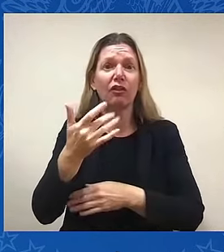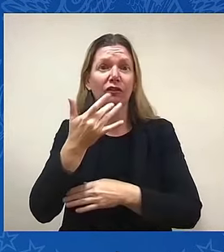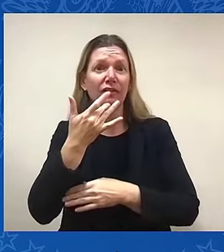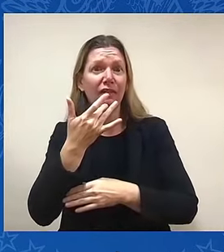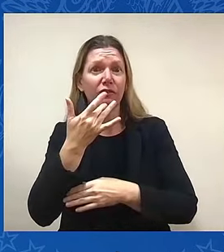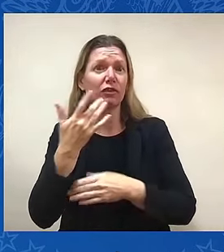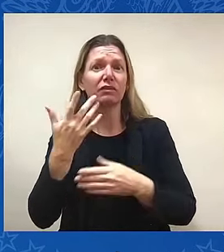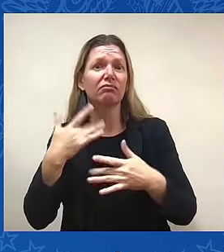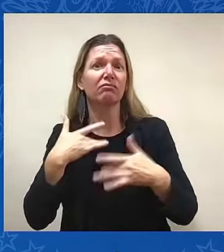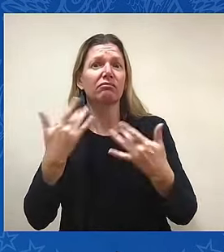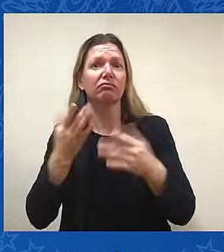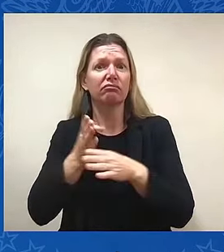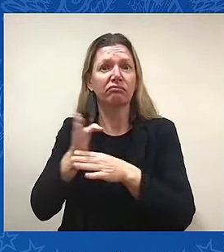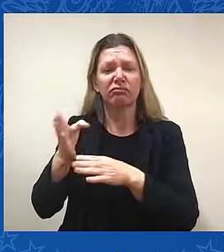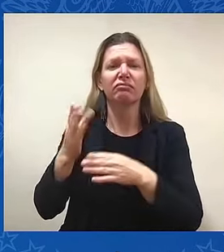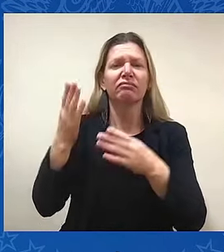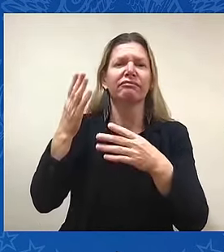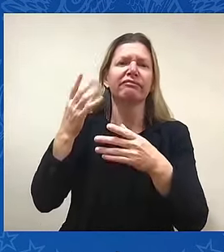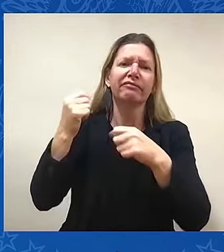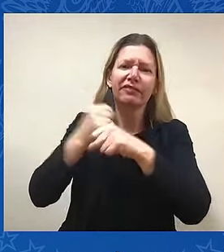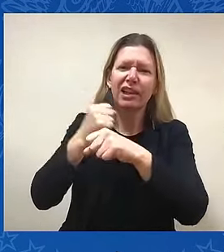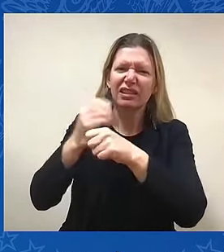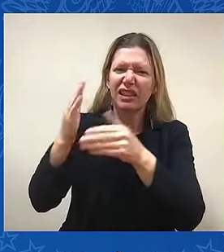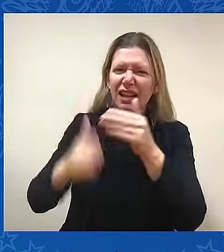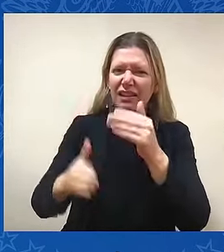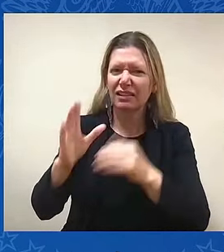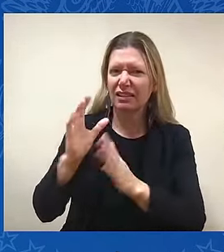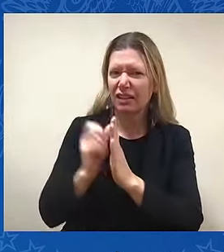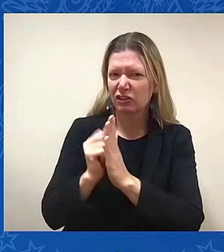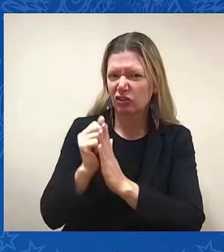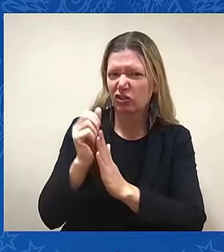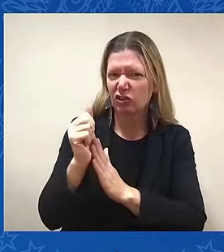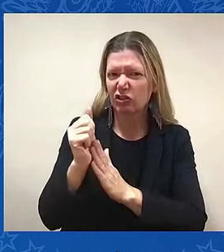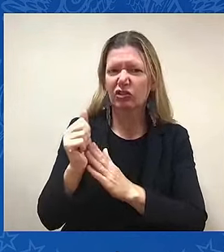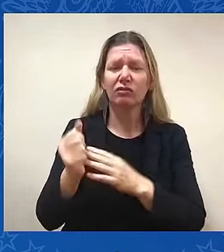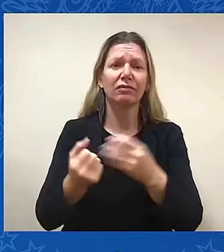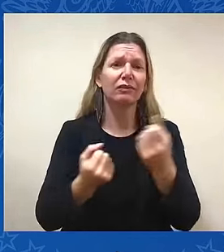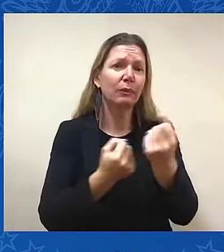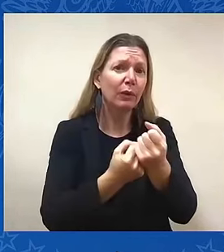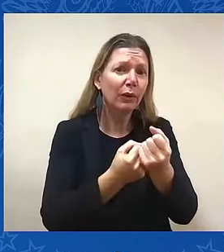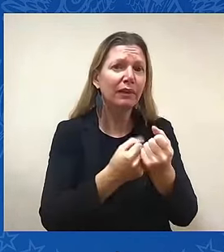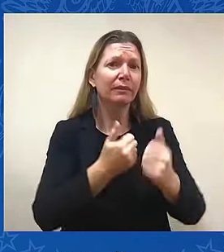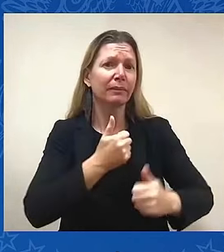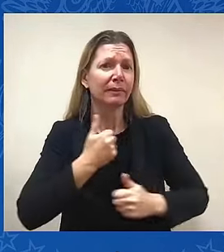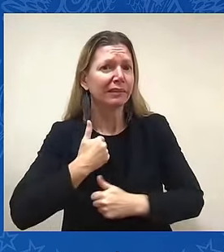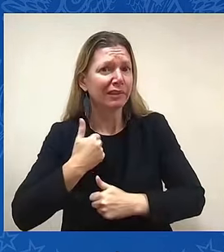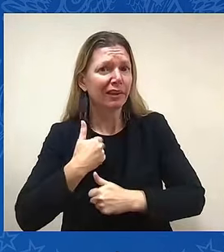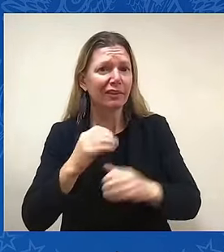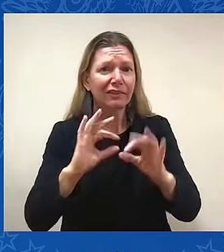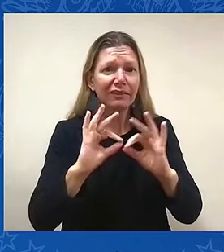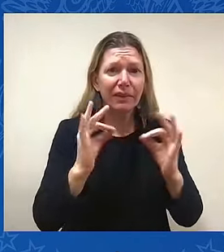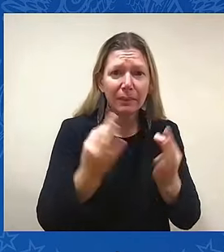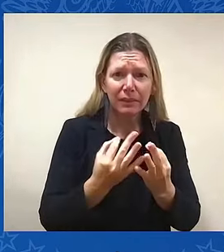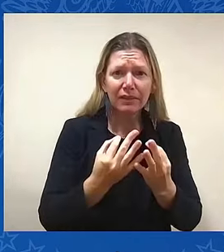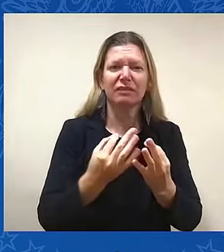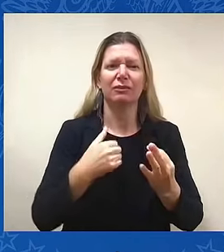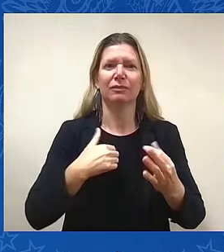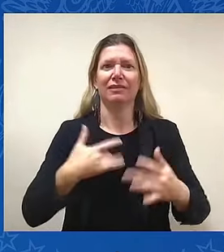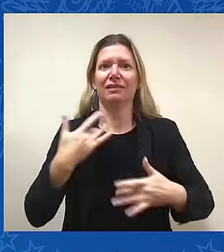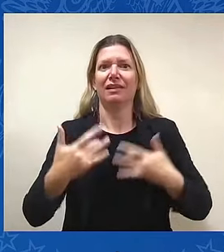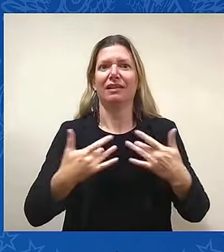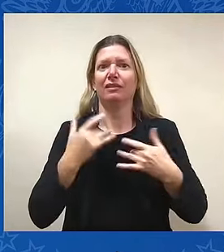And I'm so excited to work with all of you on our newest White House initiative on women's health research.